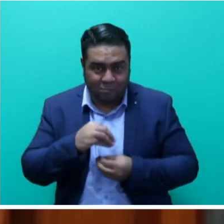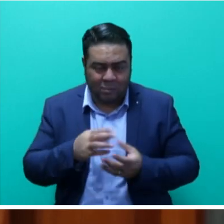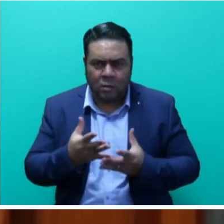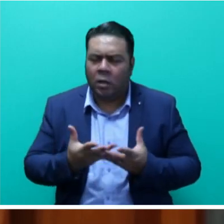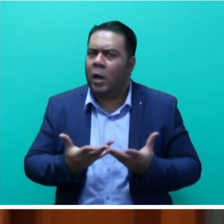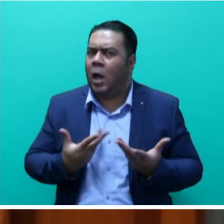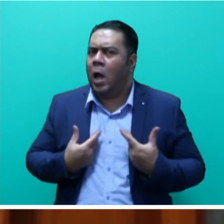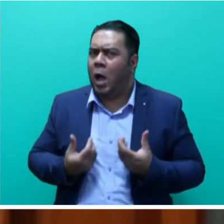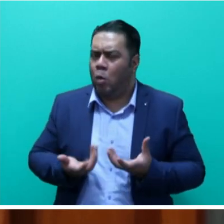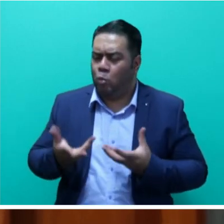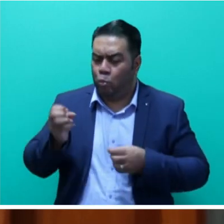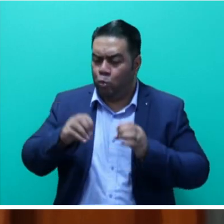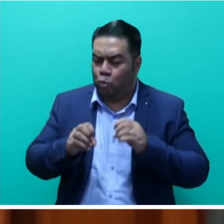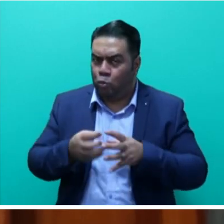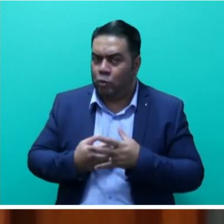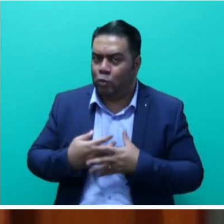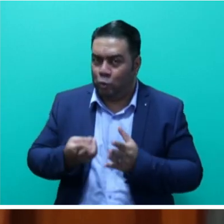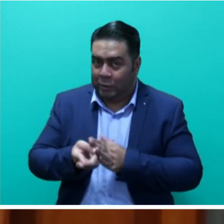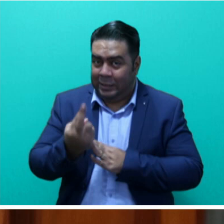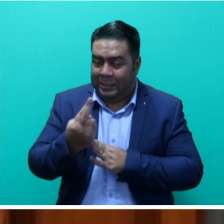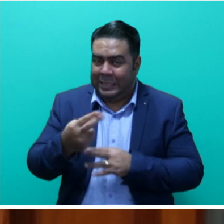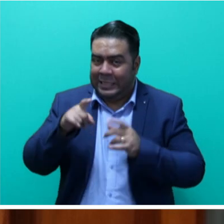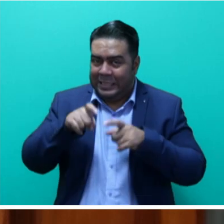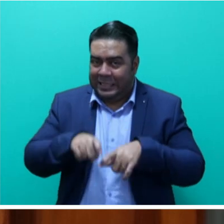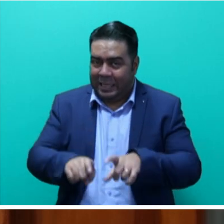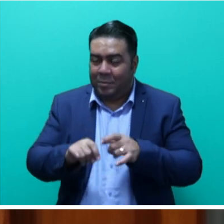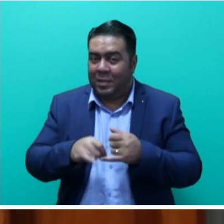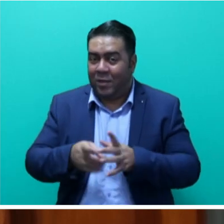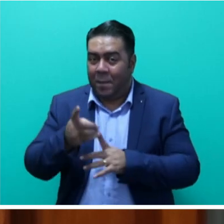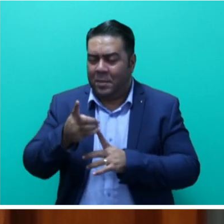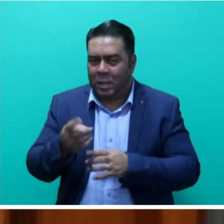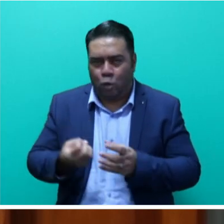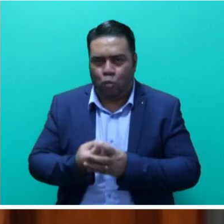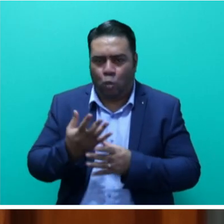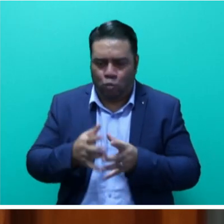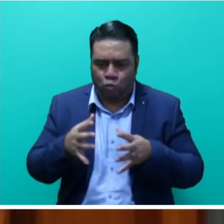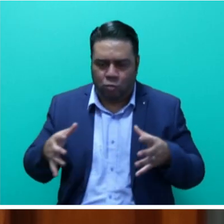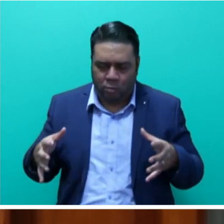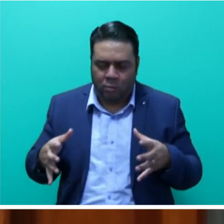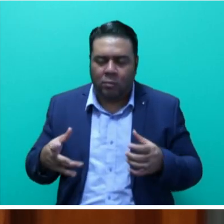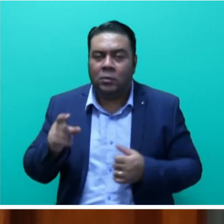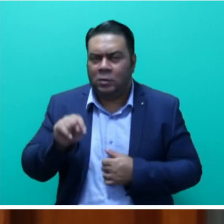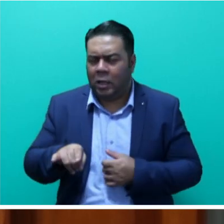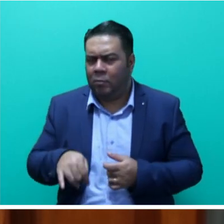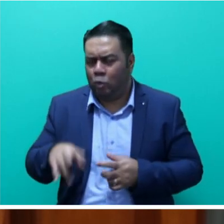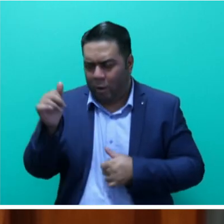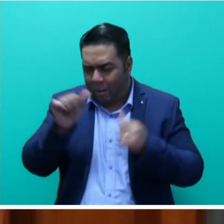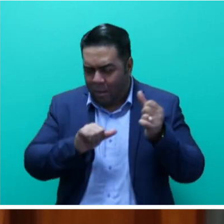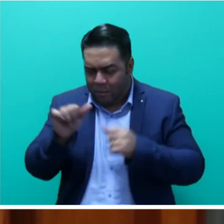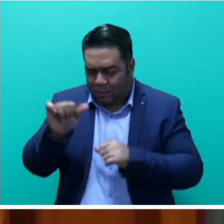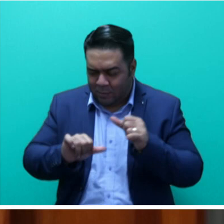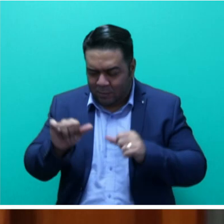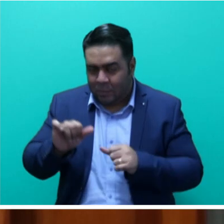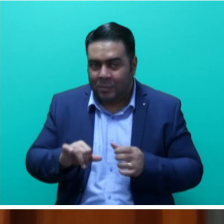potential for contributing to resilience, sustainable development, and growth. Two, to analyze existing partnerships between